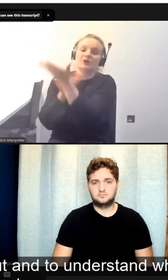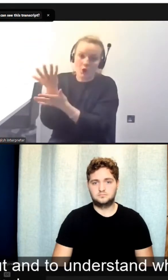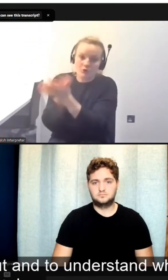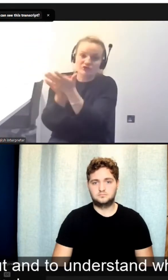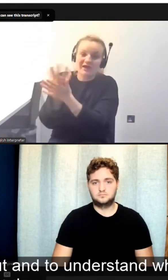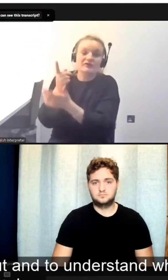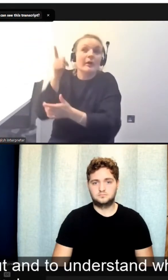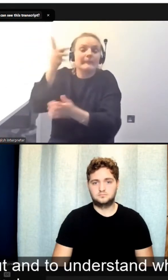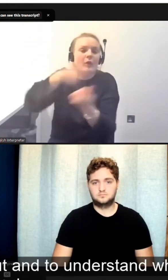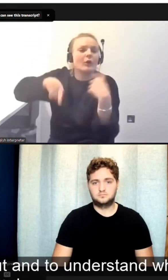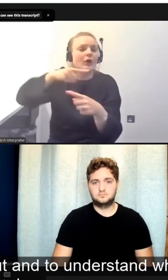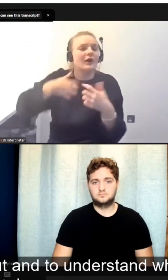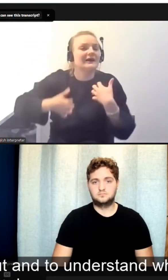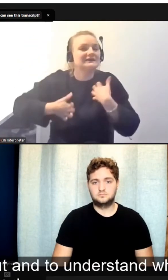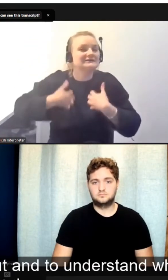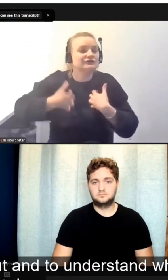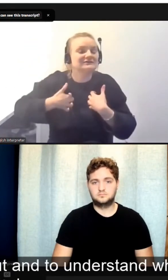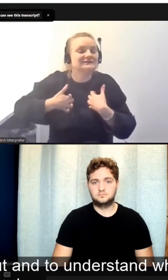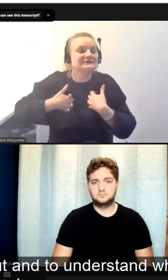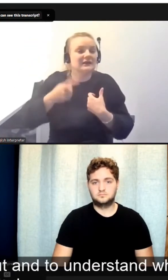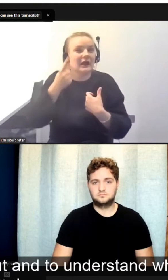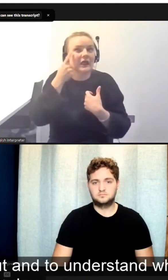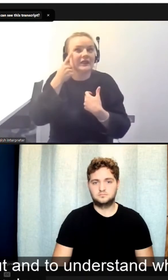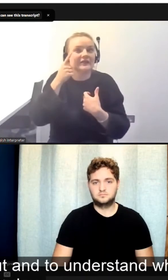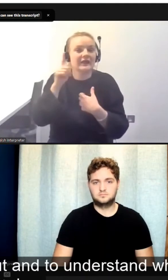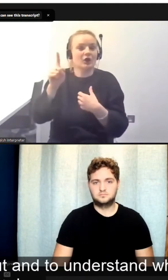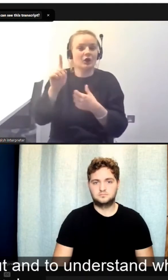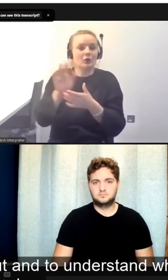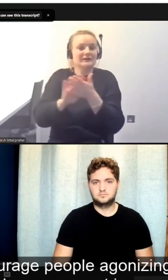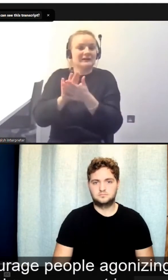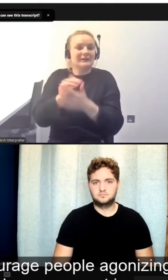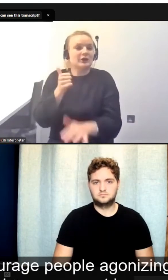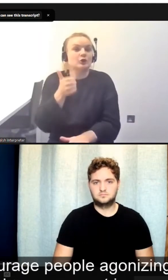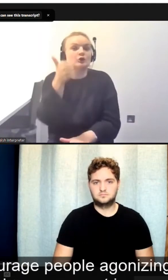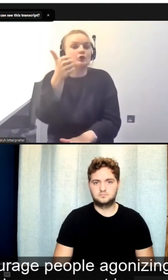interested to find out and to understand what we think good is today.